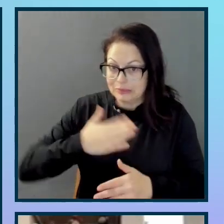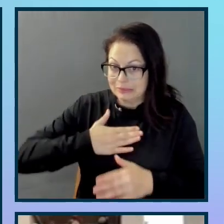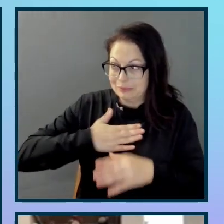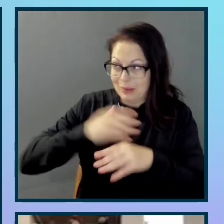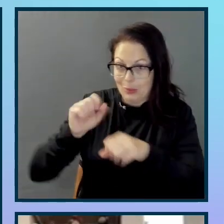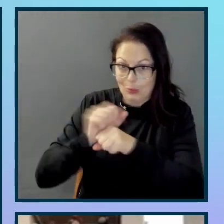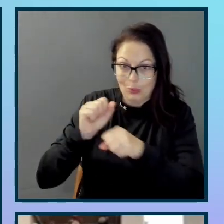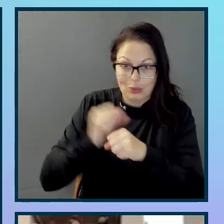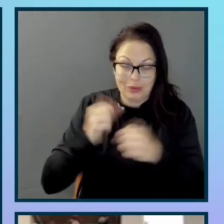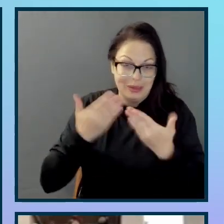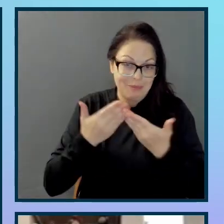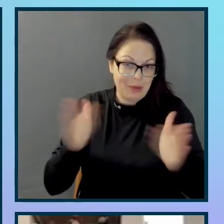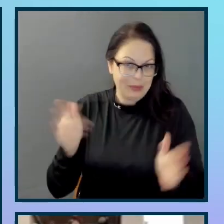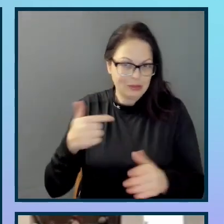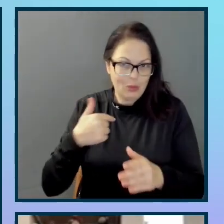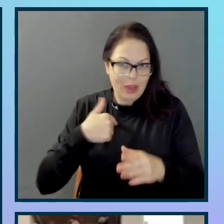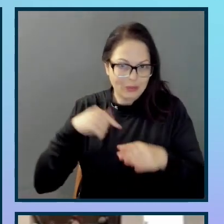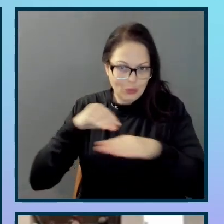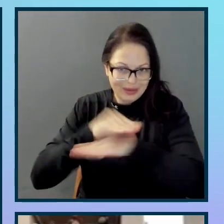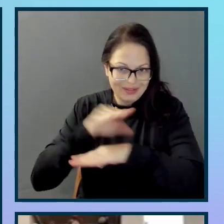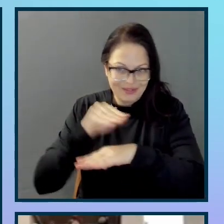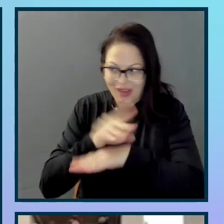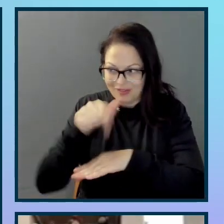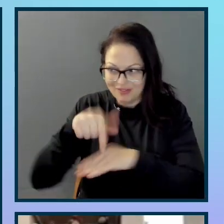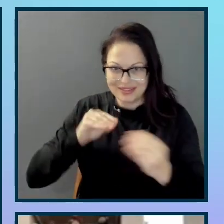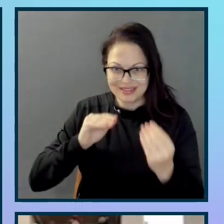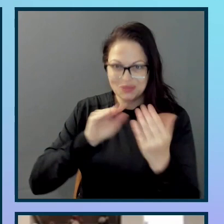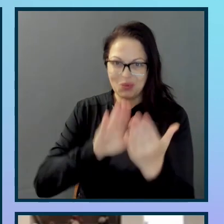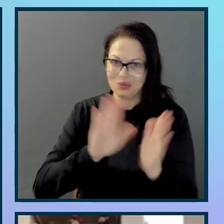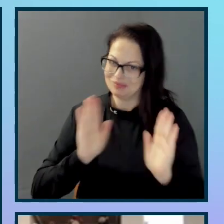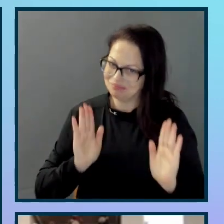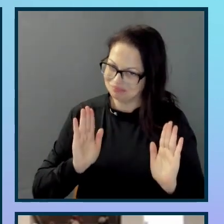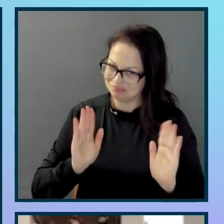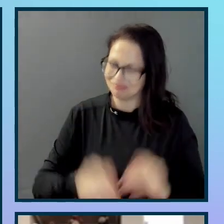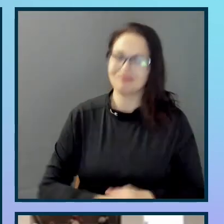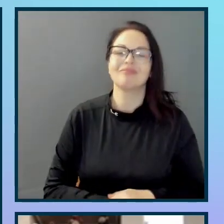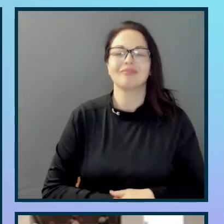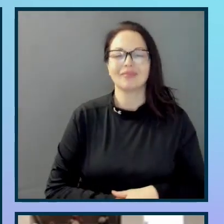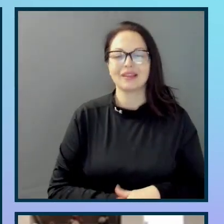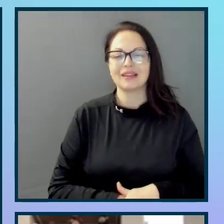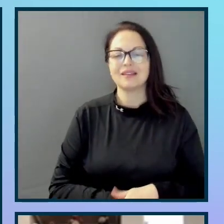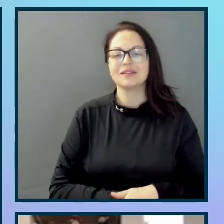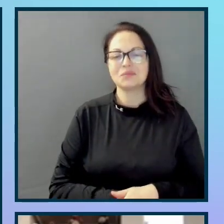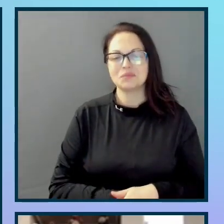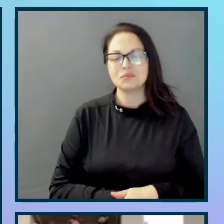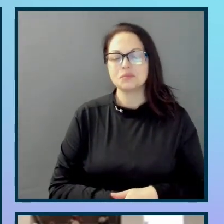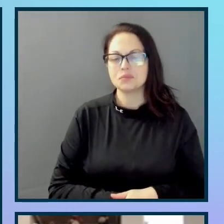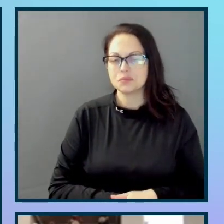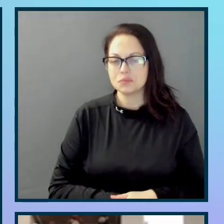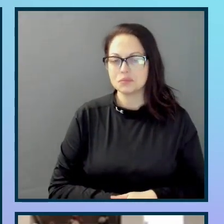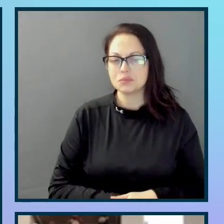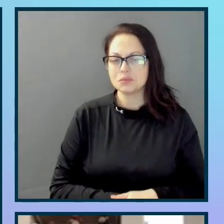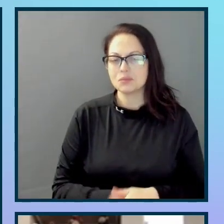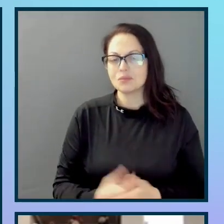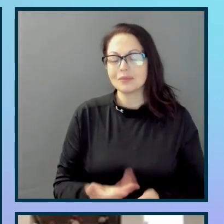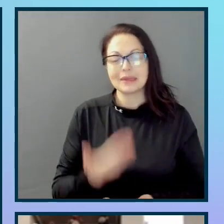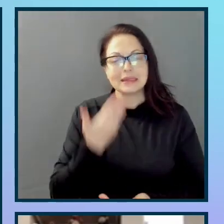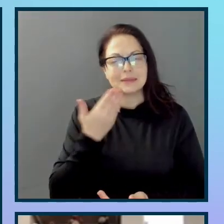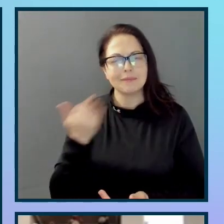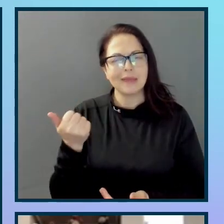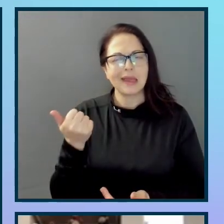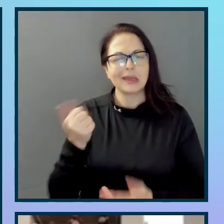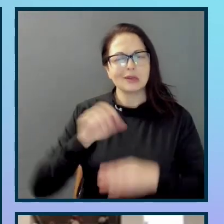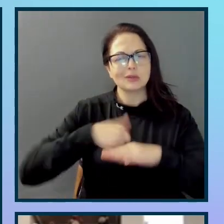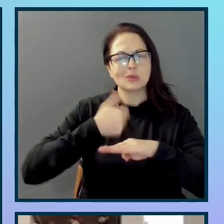this approach. It would be far more sensible to formalize a plan where you can show how catching issues early